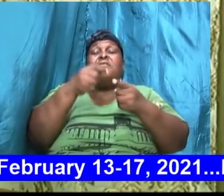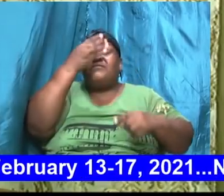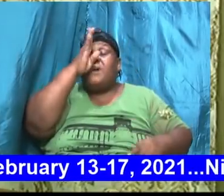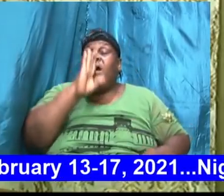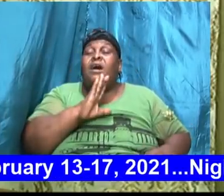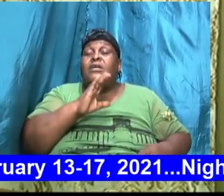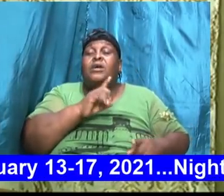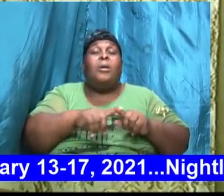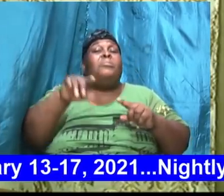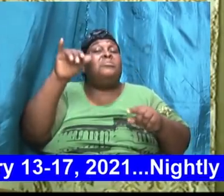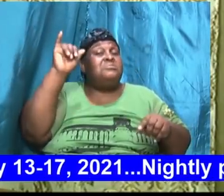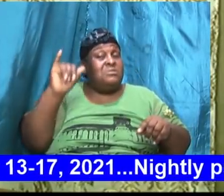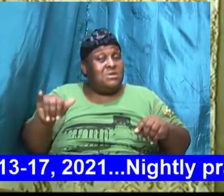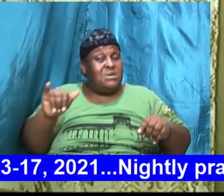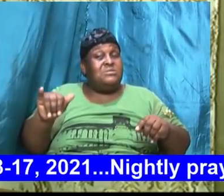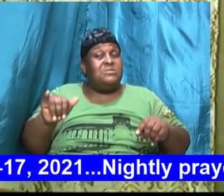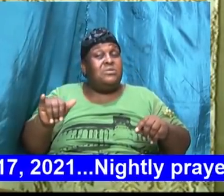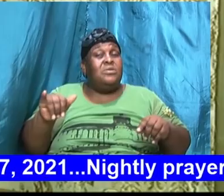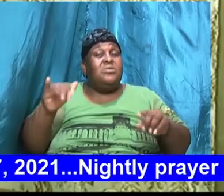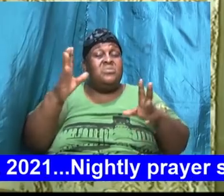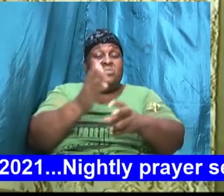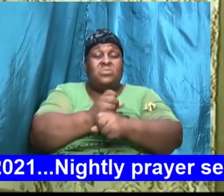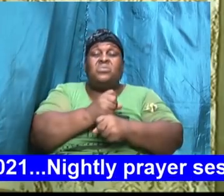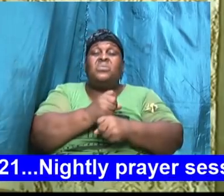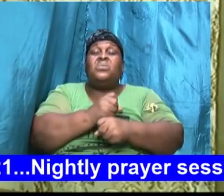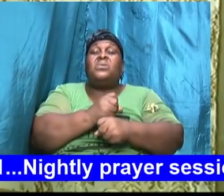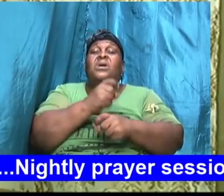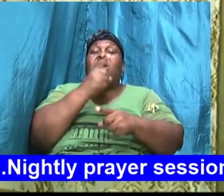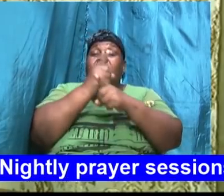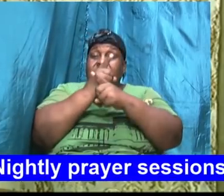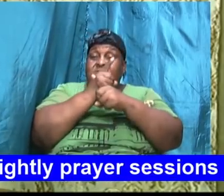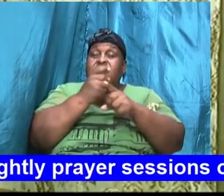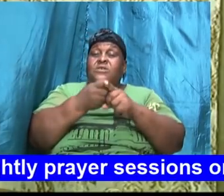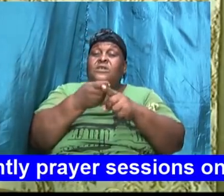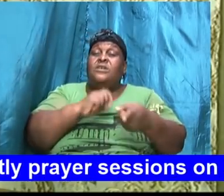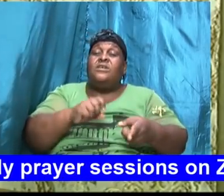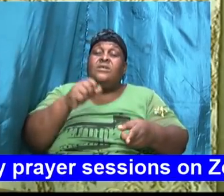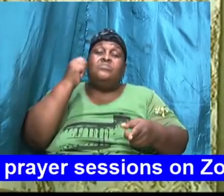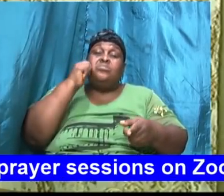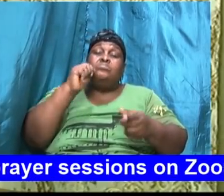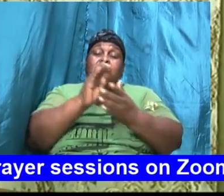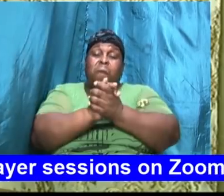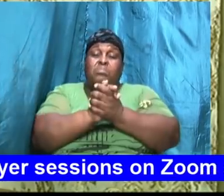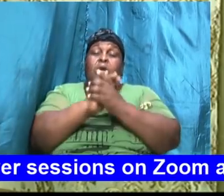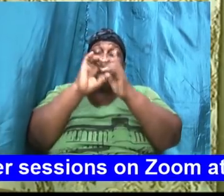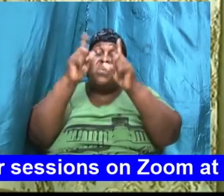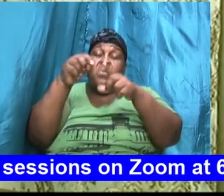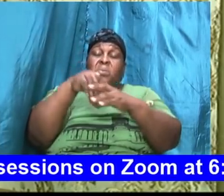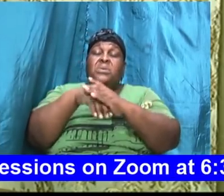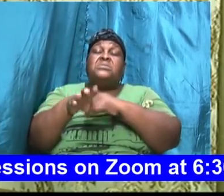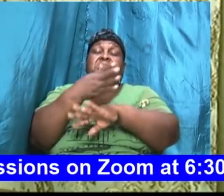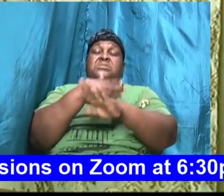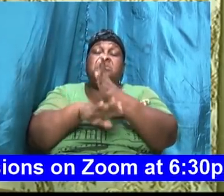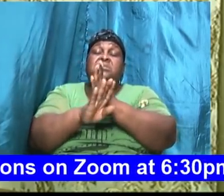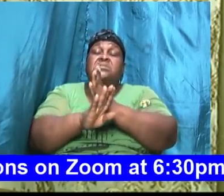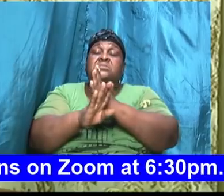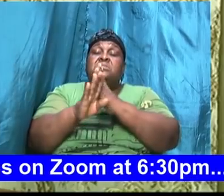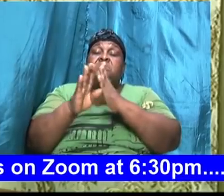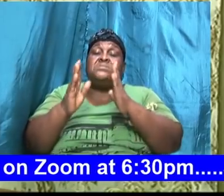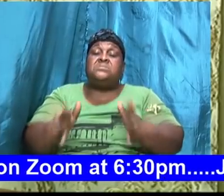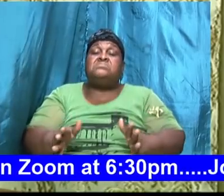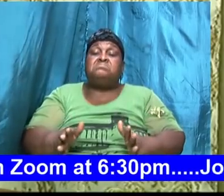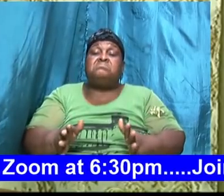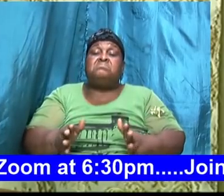but yet he took counsel from his wife and went into his hand mate I